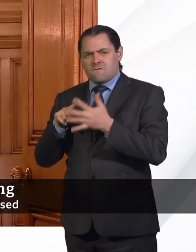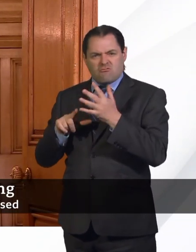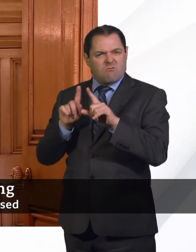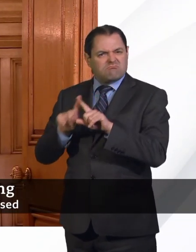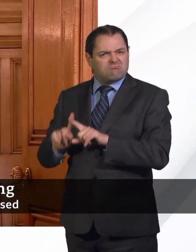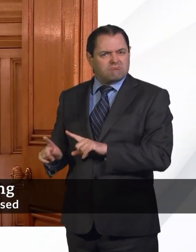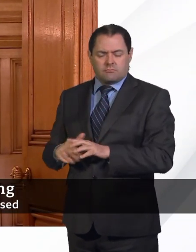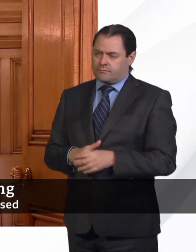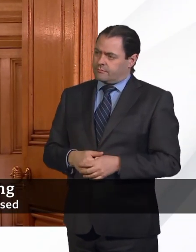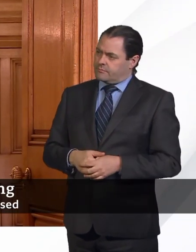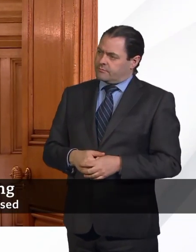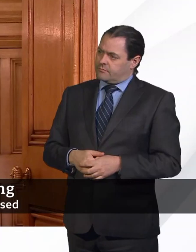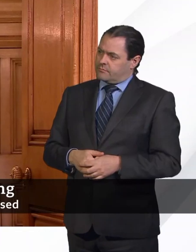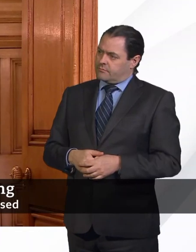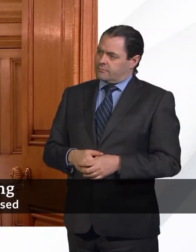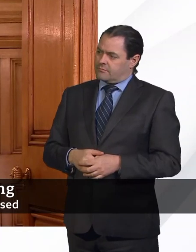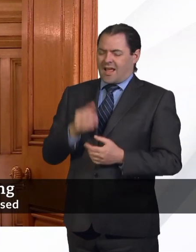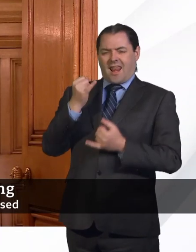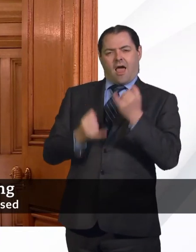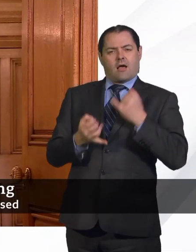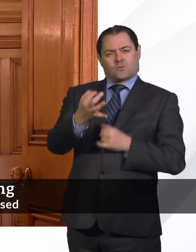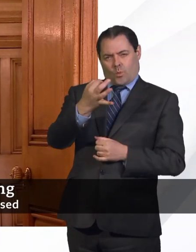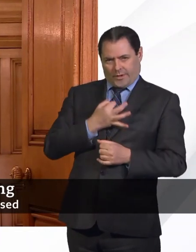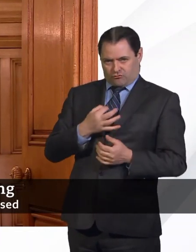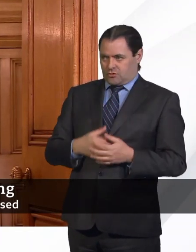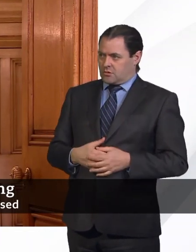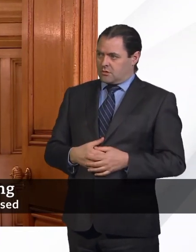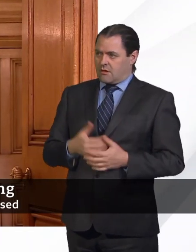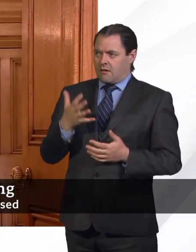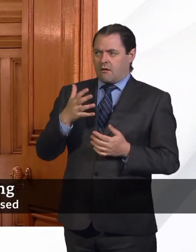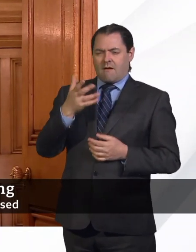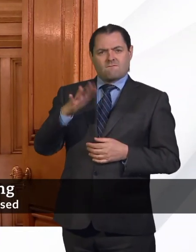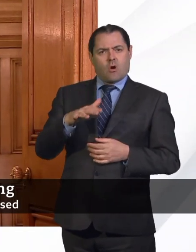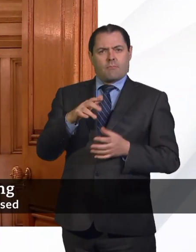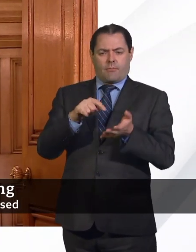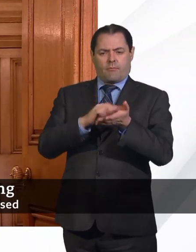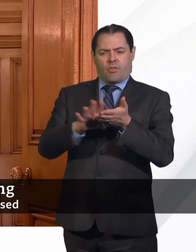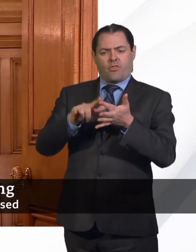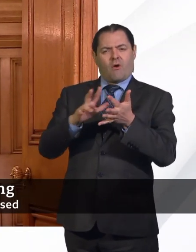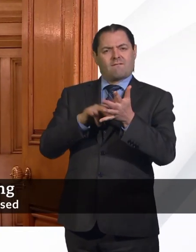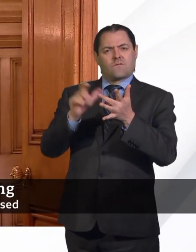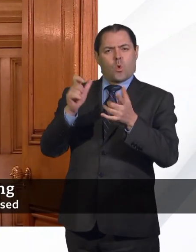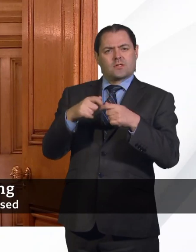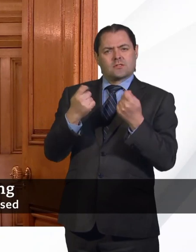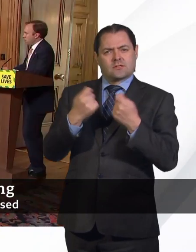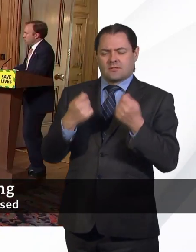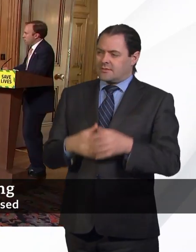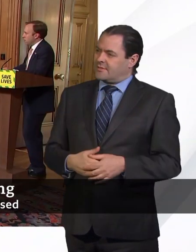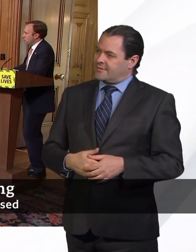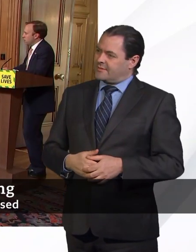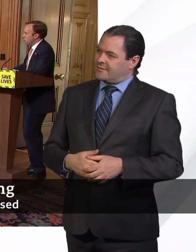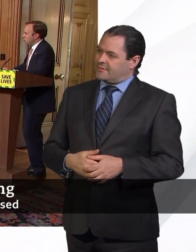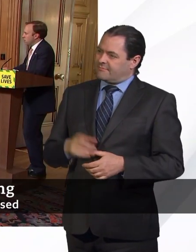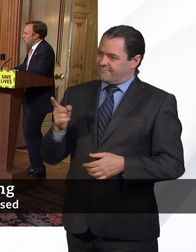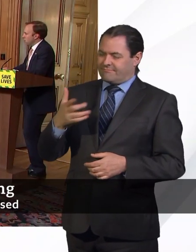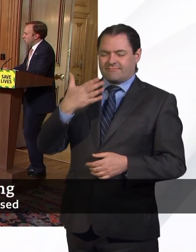very much. The final question is from Vic Mattoon from The Voice. Vic. Secretary of State,